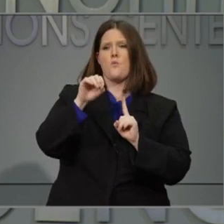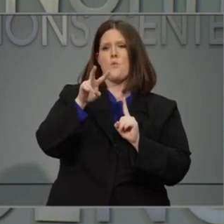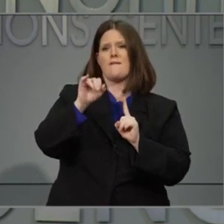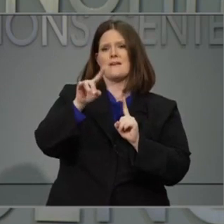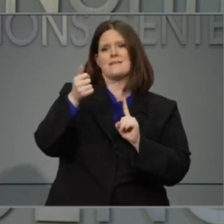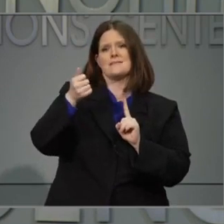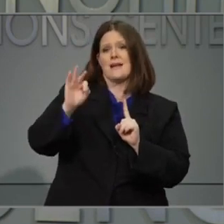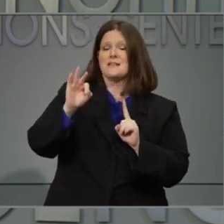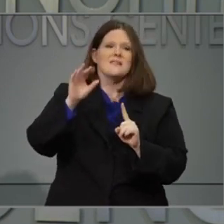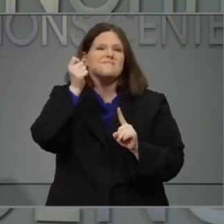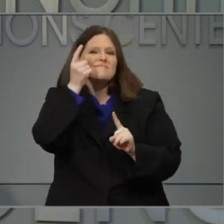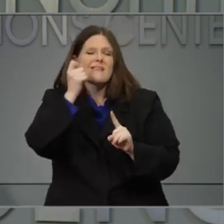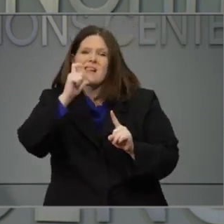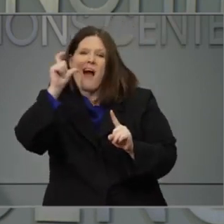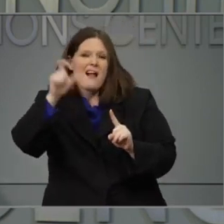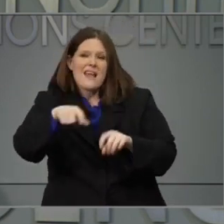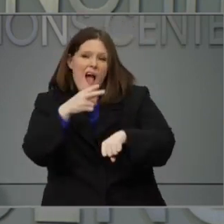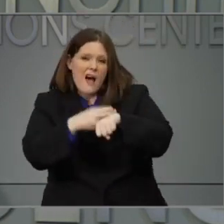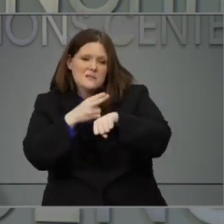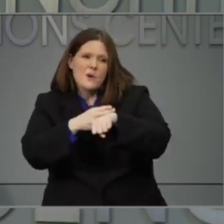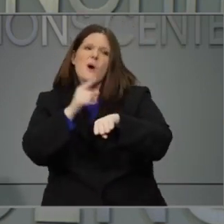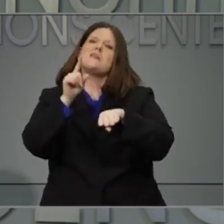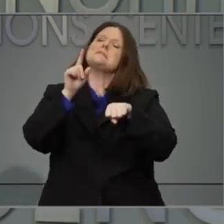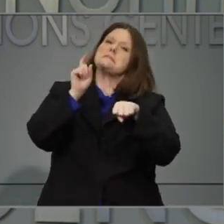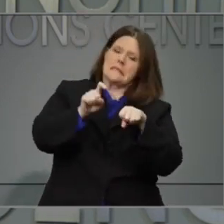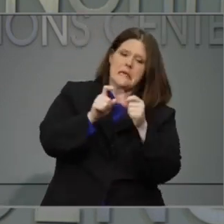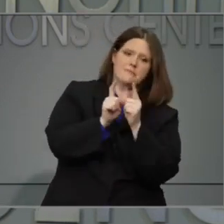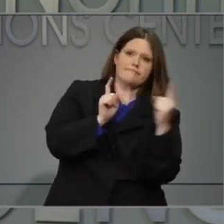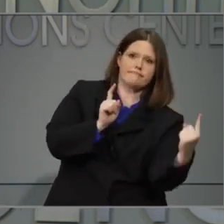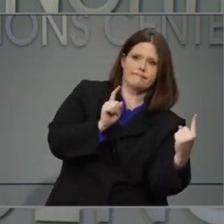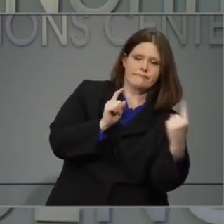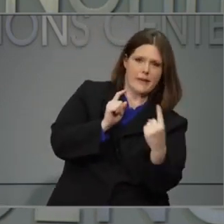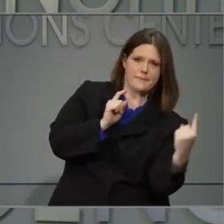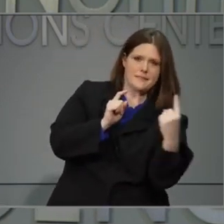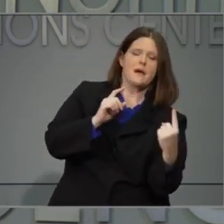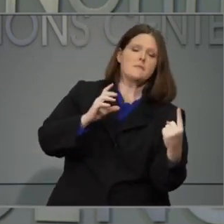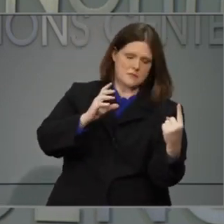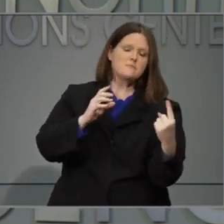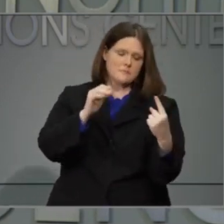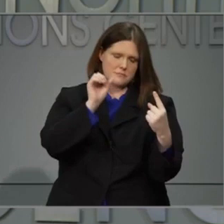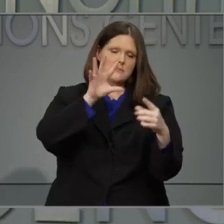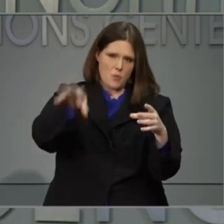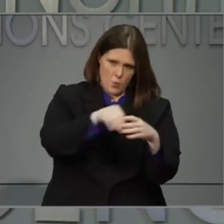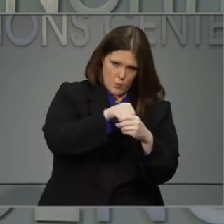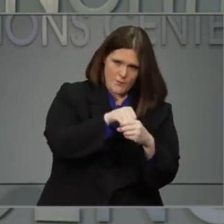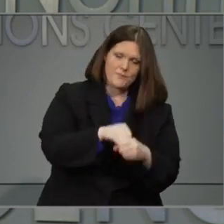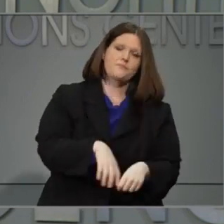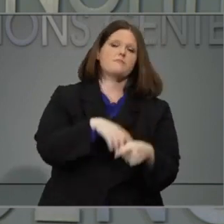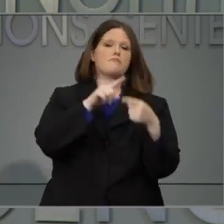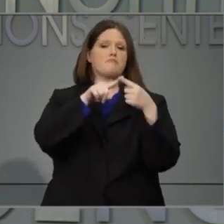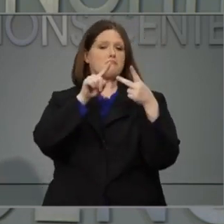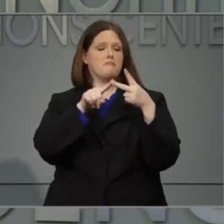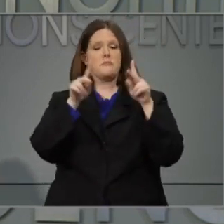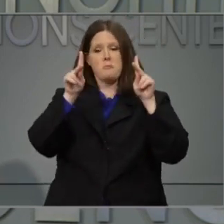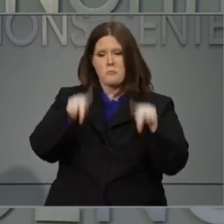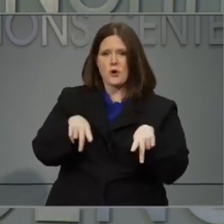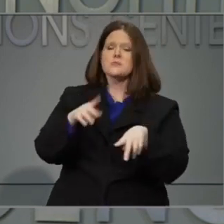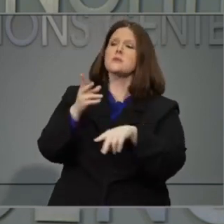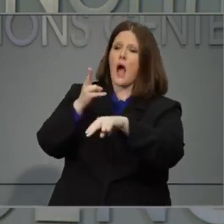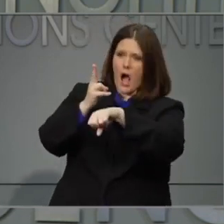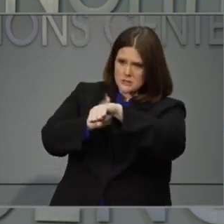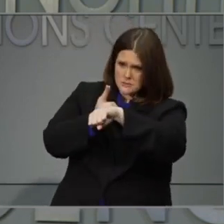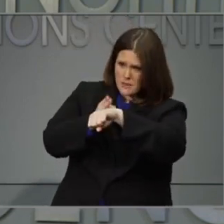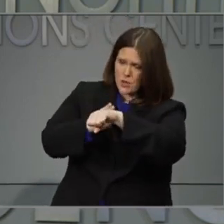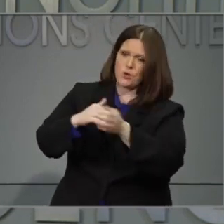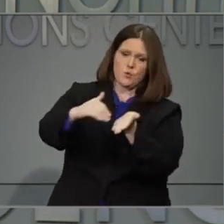hospitalization but need to be isolated. Also, people who have been treated for COVID-19 and released